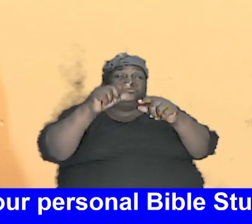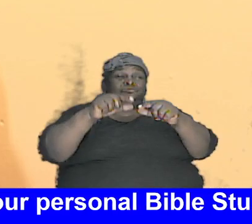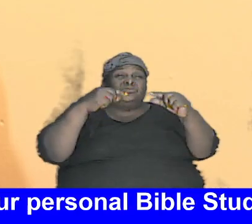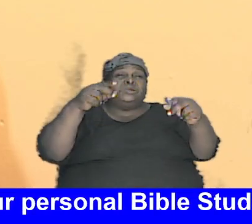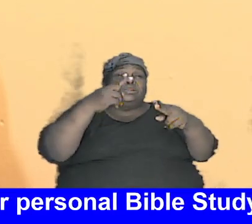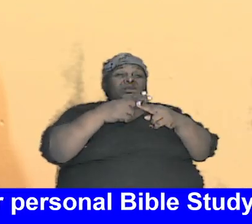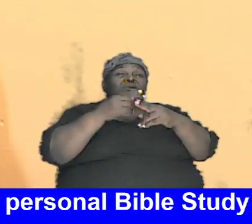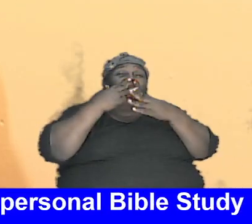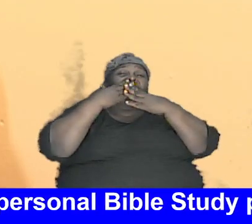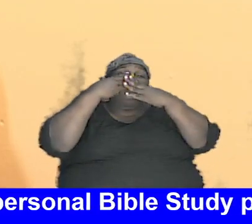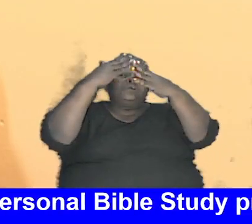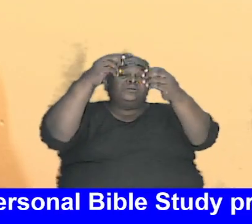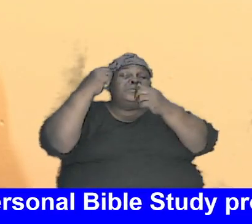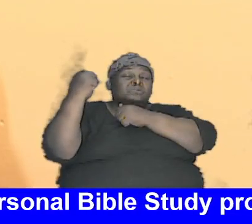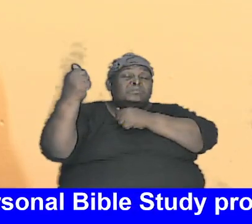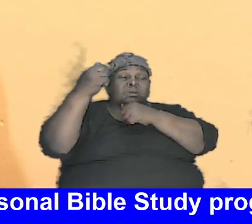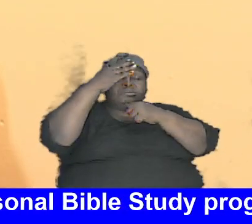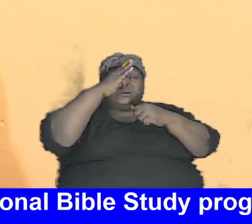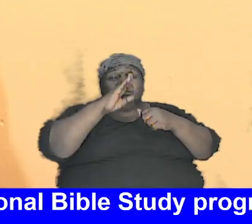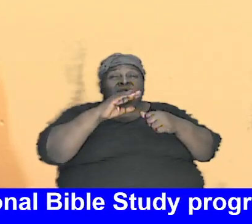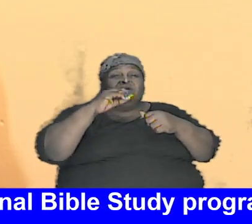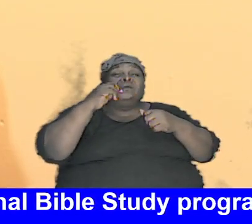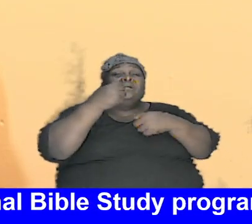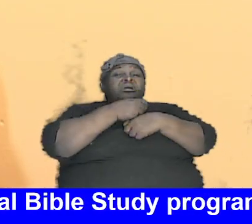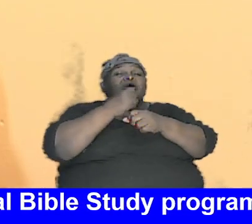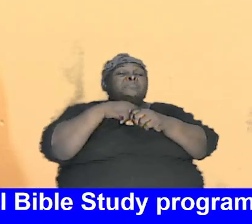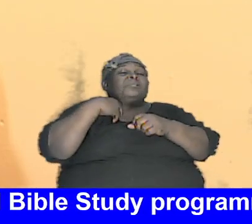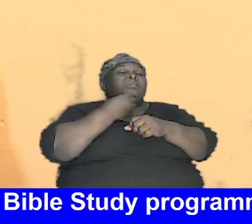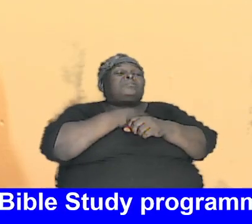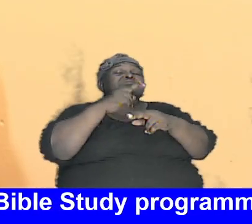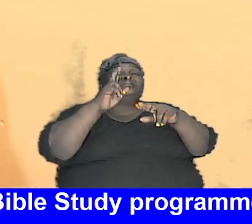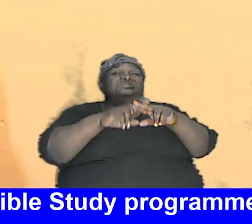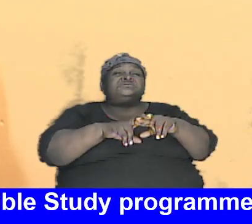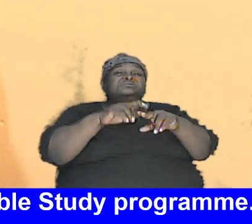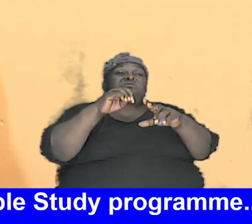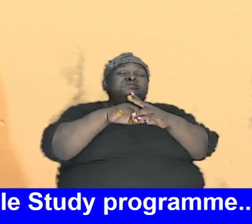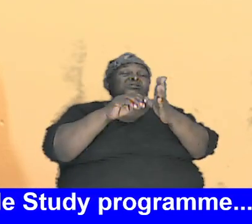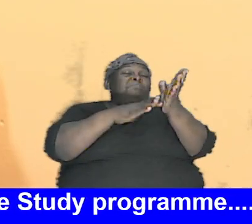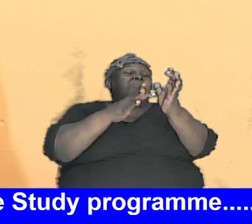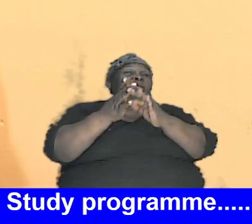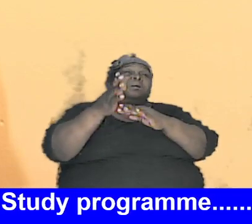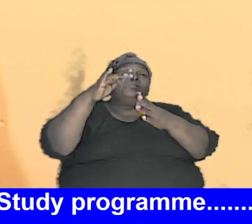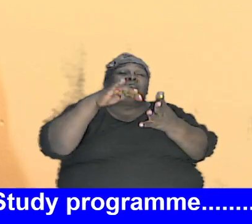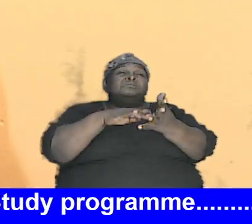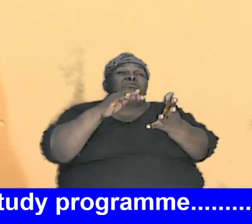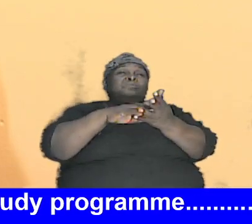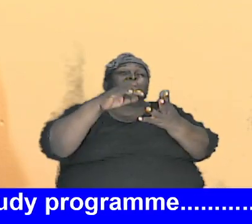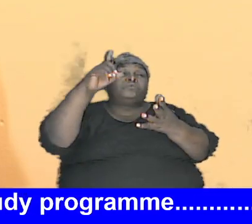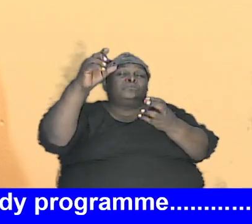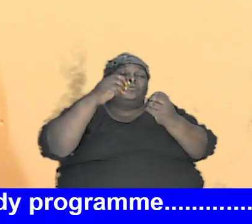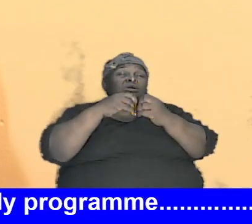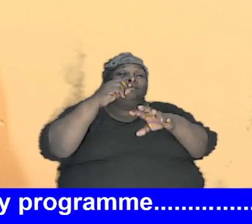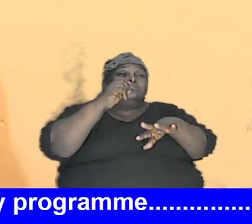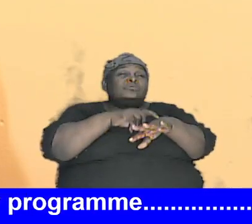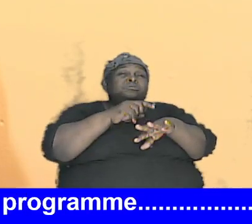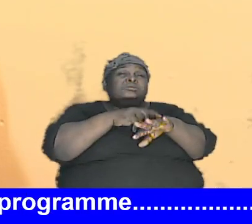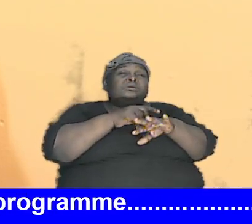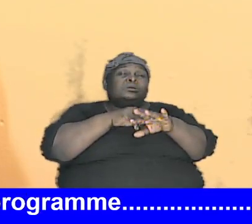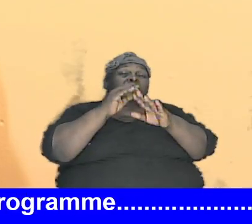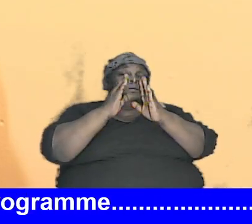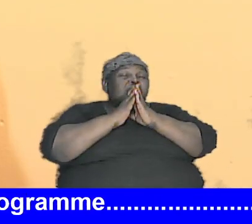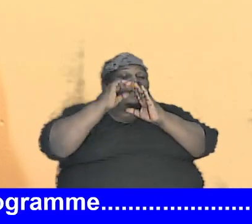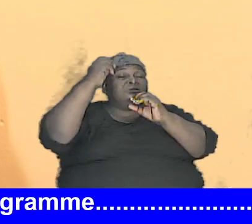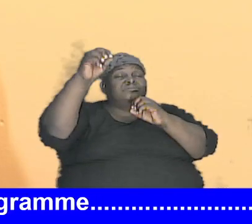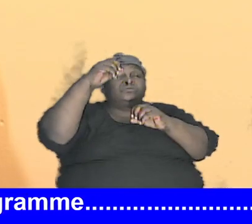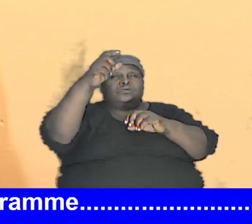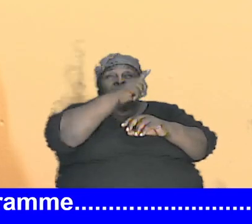we thank you again mighty God for allowing us to sit together in Bible studies one more evening I pray and I ask